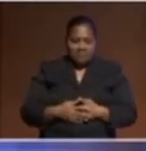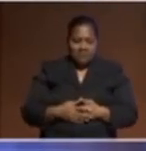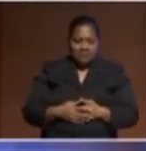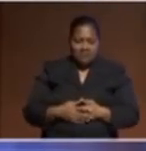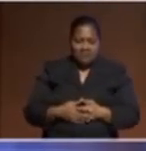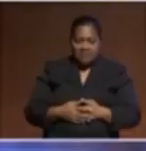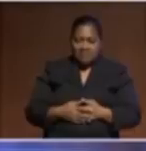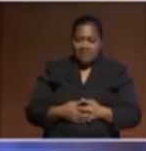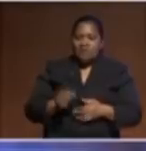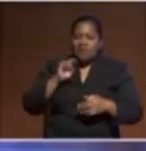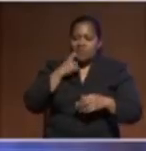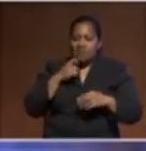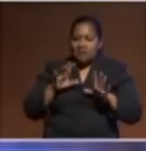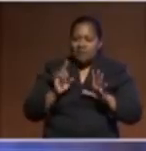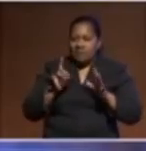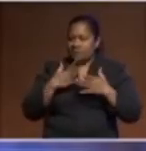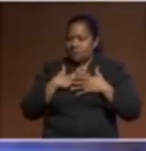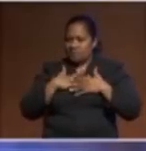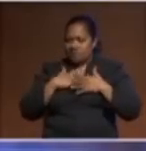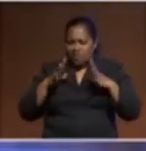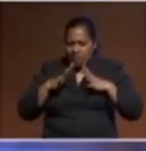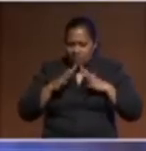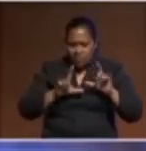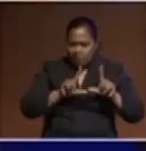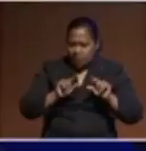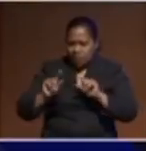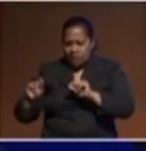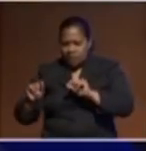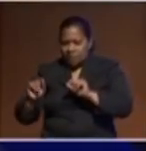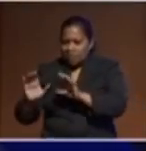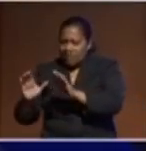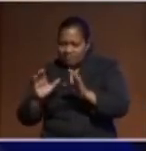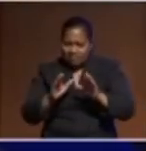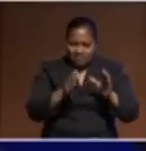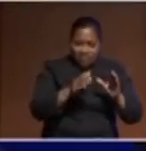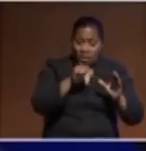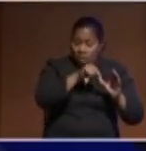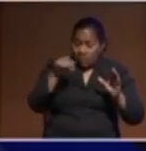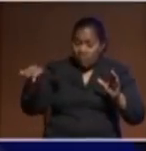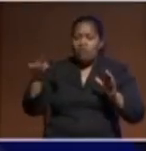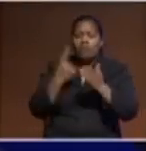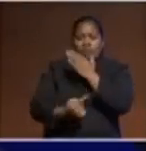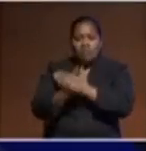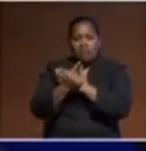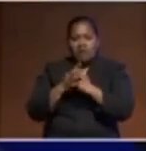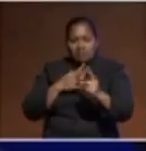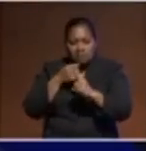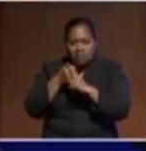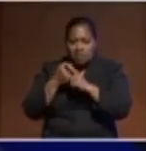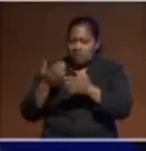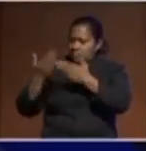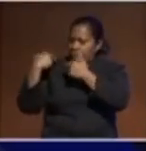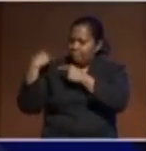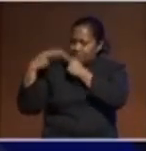backyard, and we've been proudly nuclear-free ever since. And that will impact on a whole generation's psyche and New Zealanders